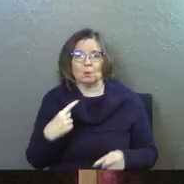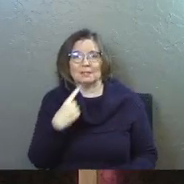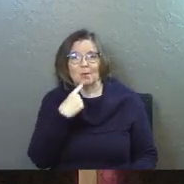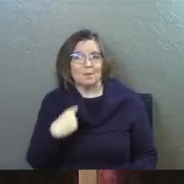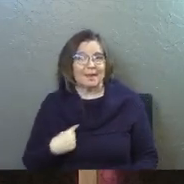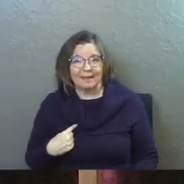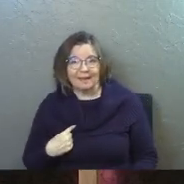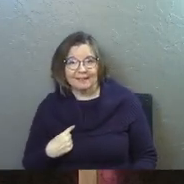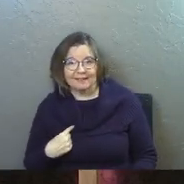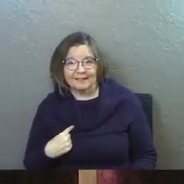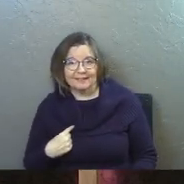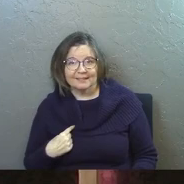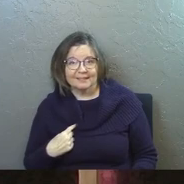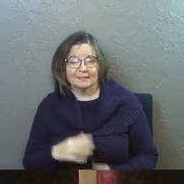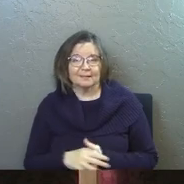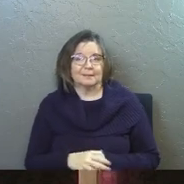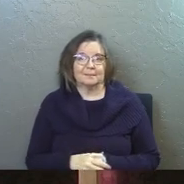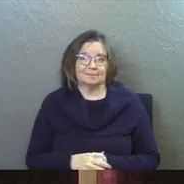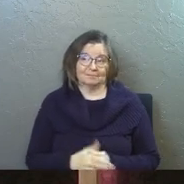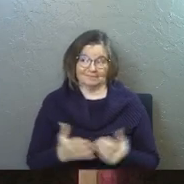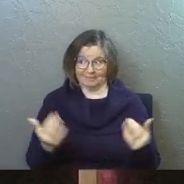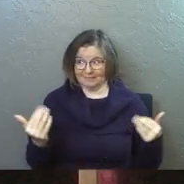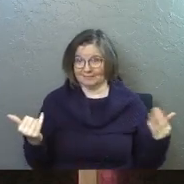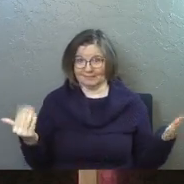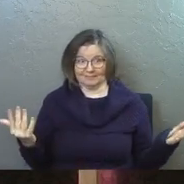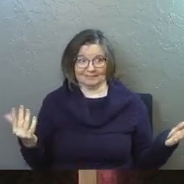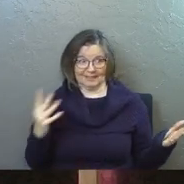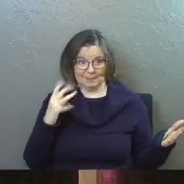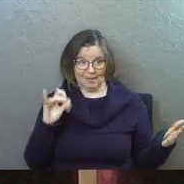disappoint me. Come on.